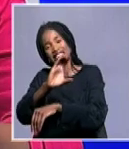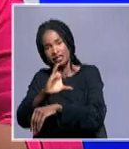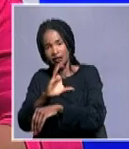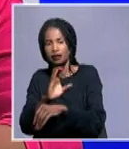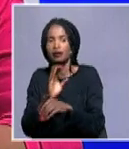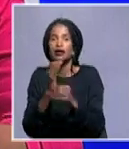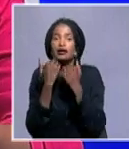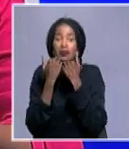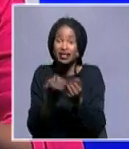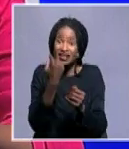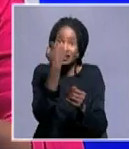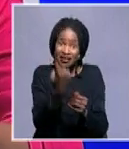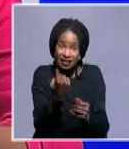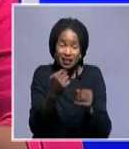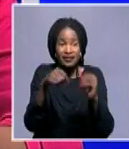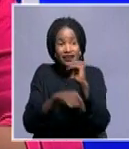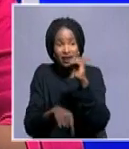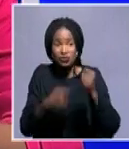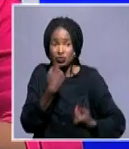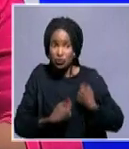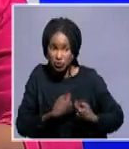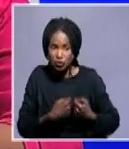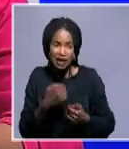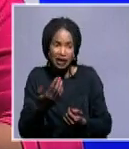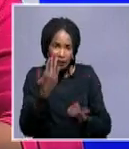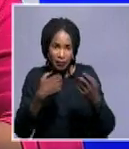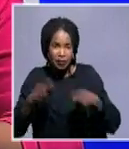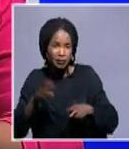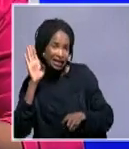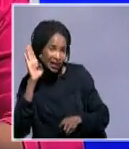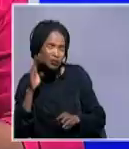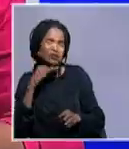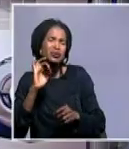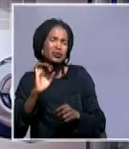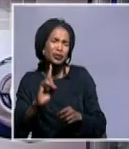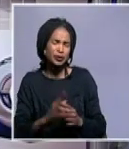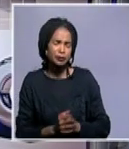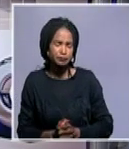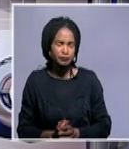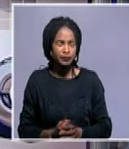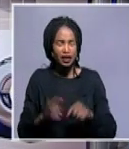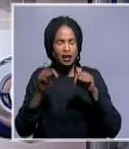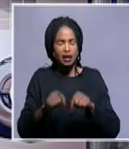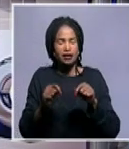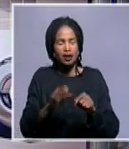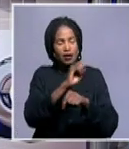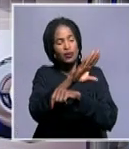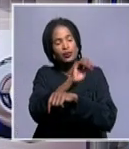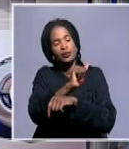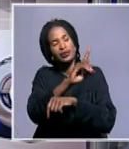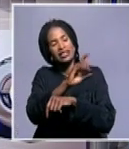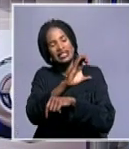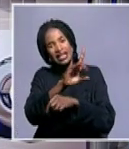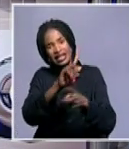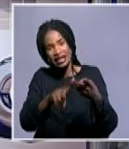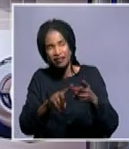invite that country so that you can hear from their assessment. Now taking into consideration these particular institutions, how successful would you